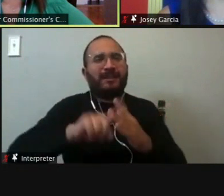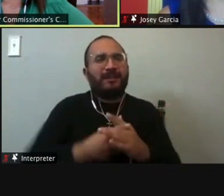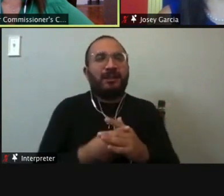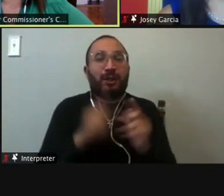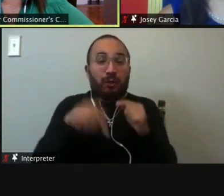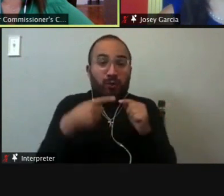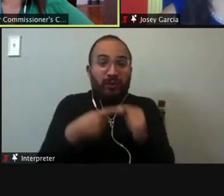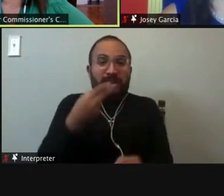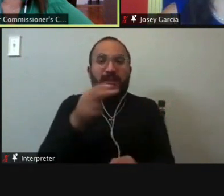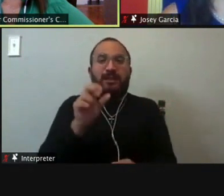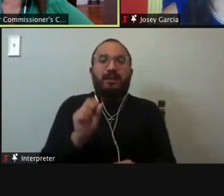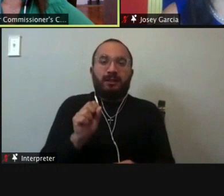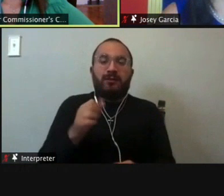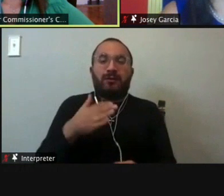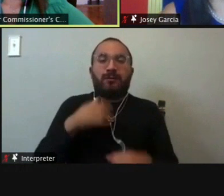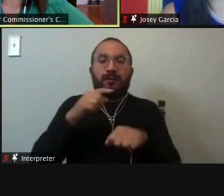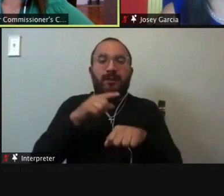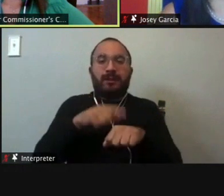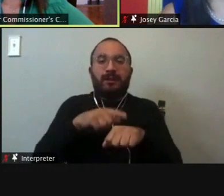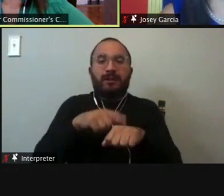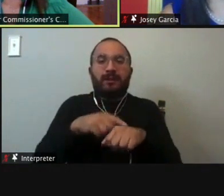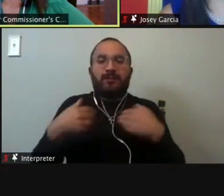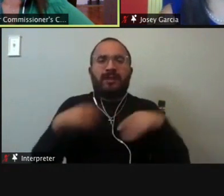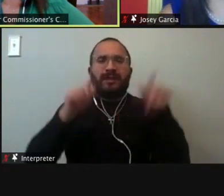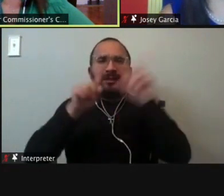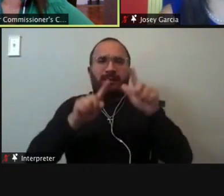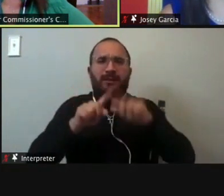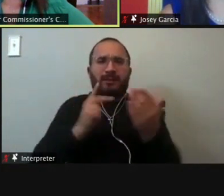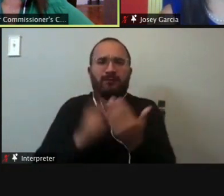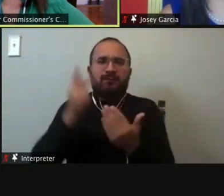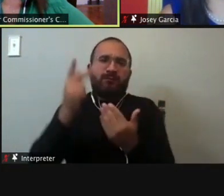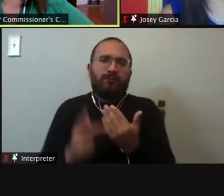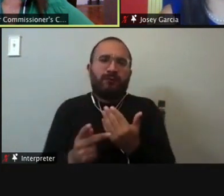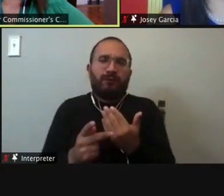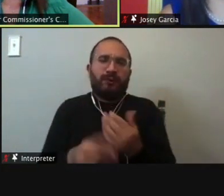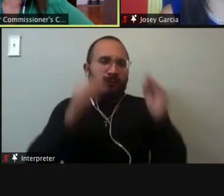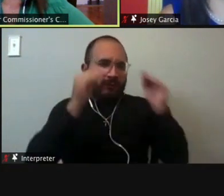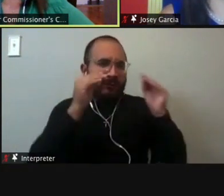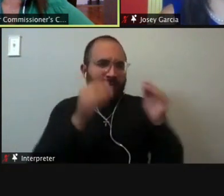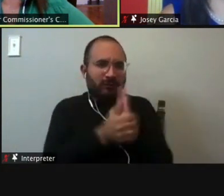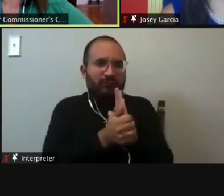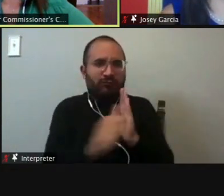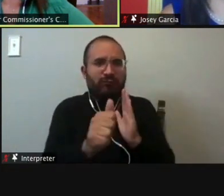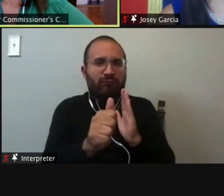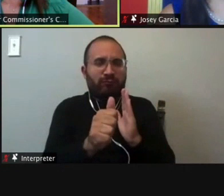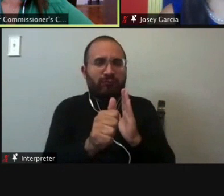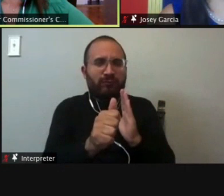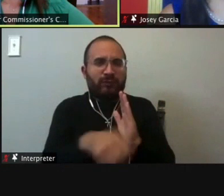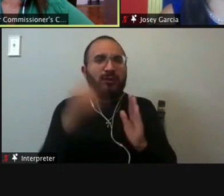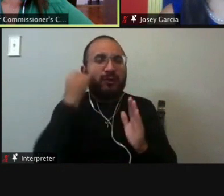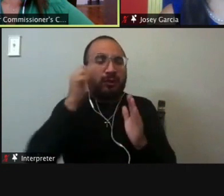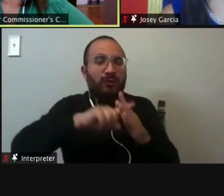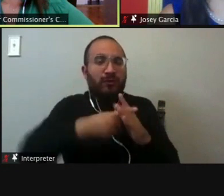programs like Sanyo and, uh, DE and BOE programs that, uh, teach them a skill. And I think this would go a long way in